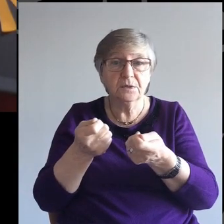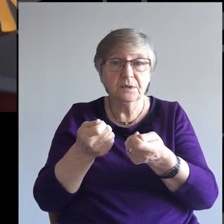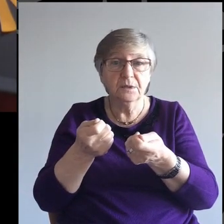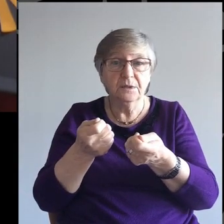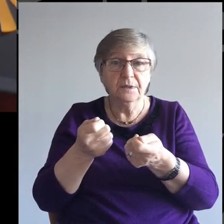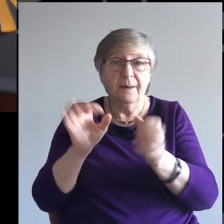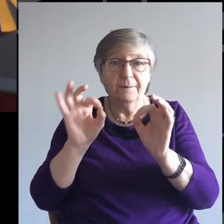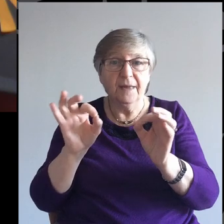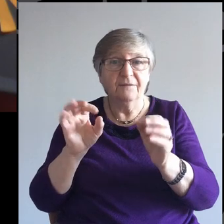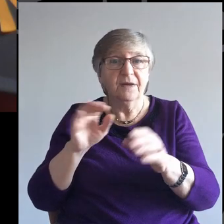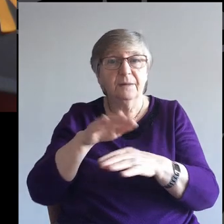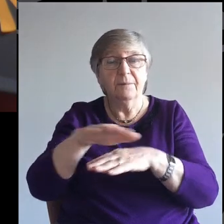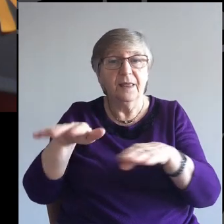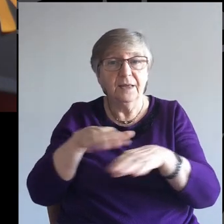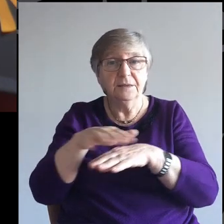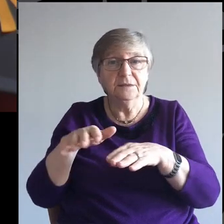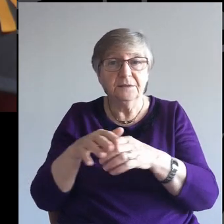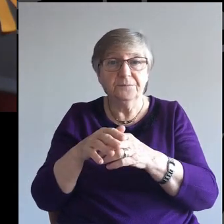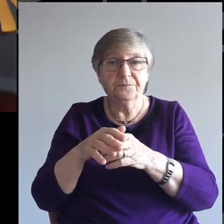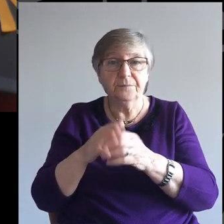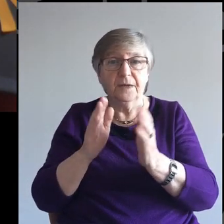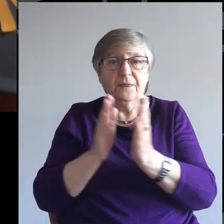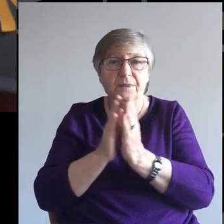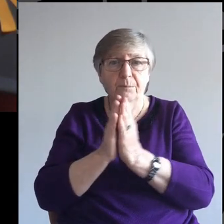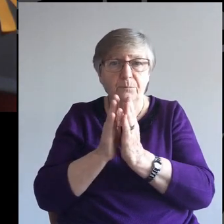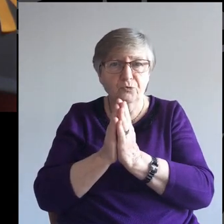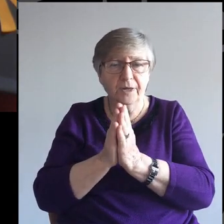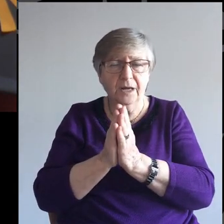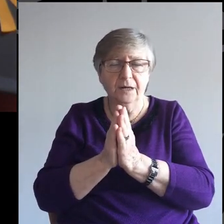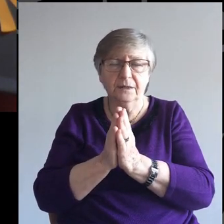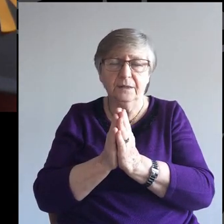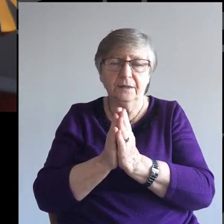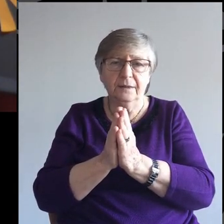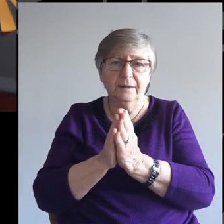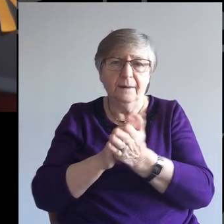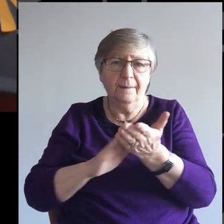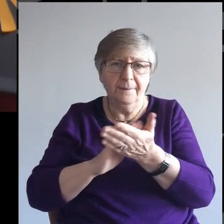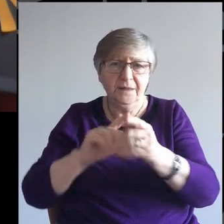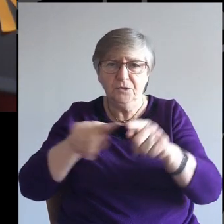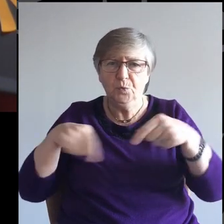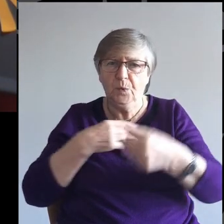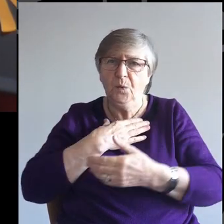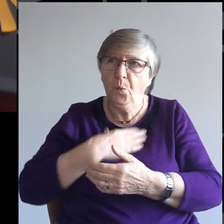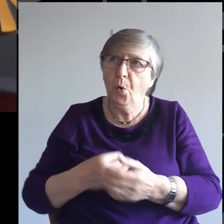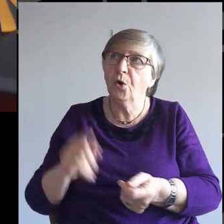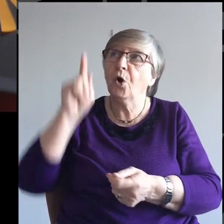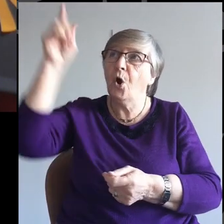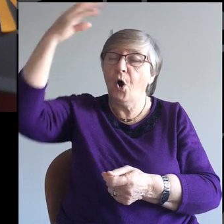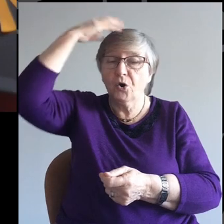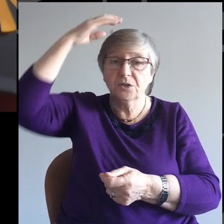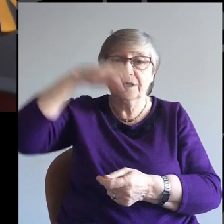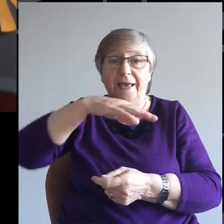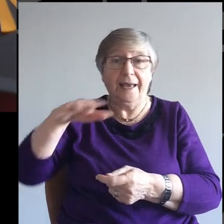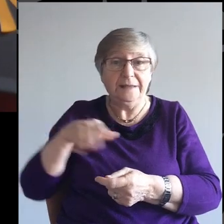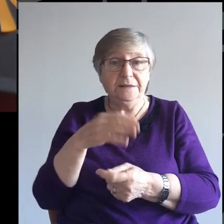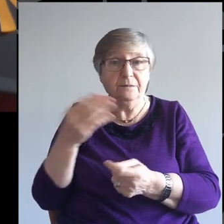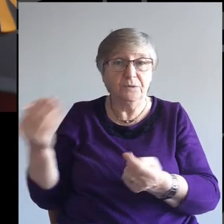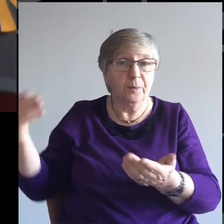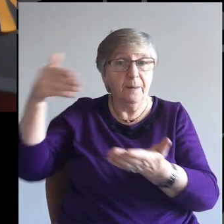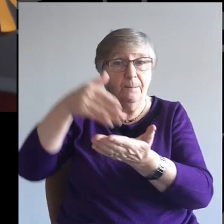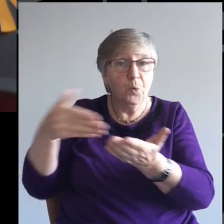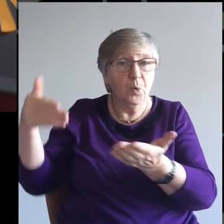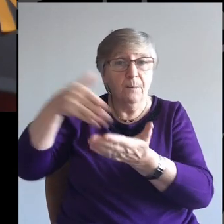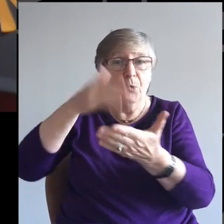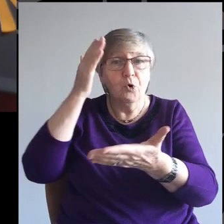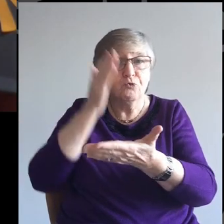perfections. And the prayer is a longing for that perfection of God's kingdom, that fullness of his kingdom to be more